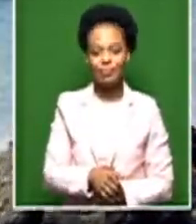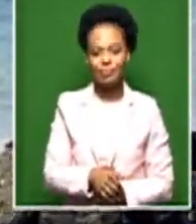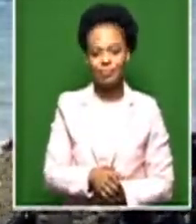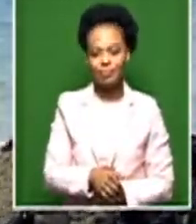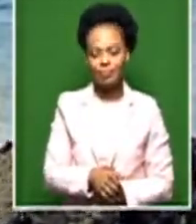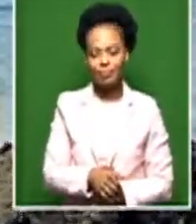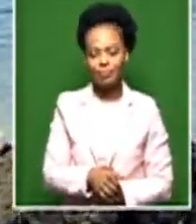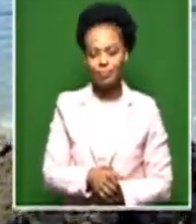Colony, Simonstown.